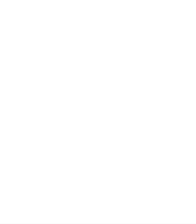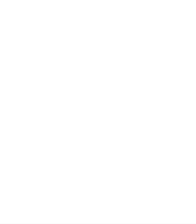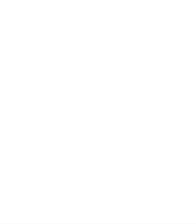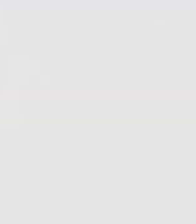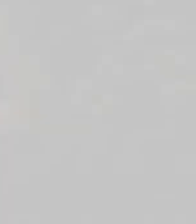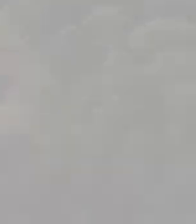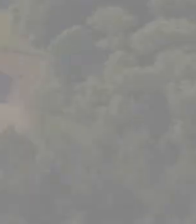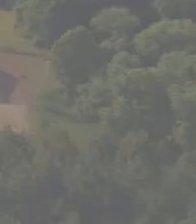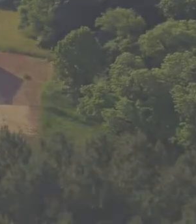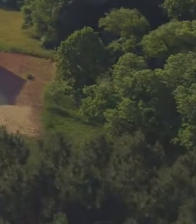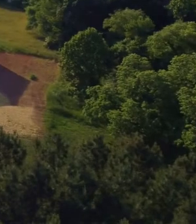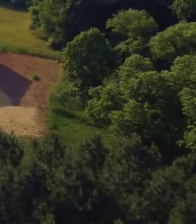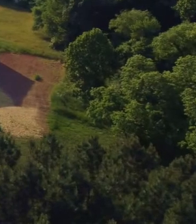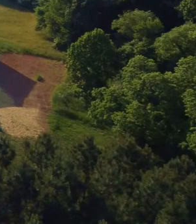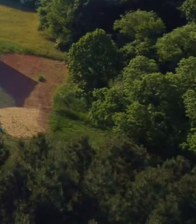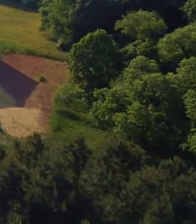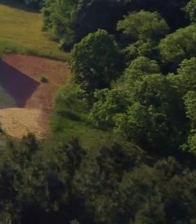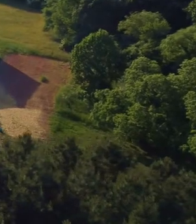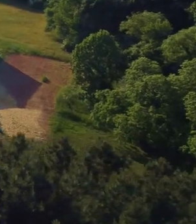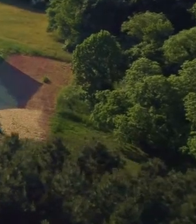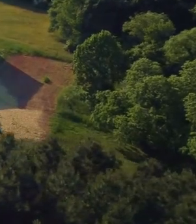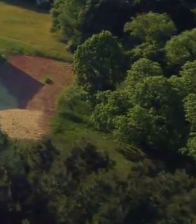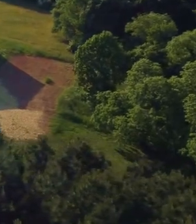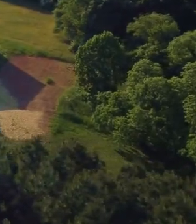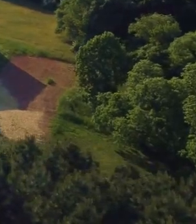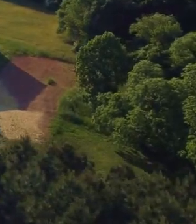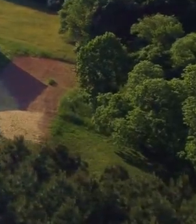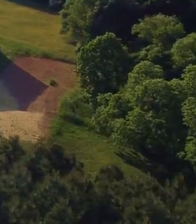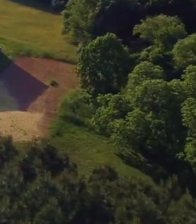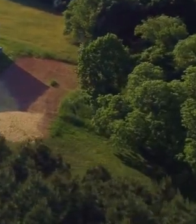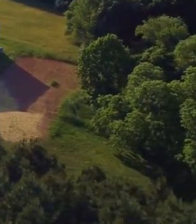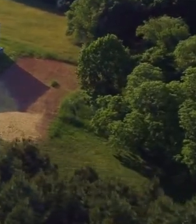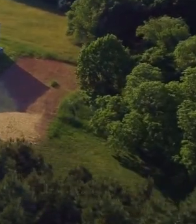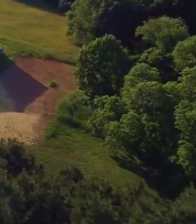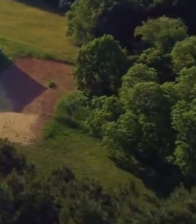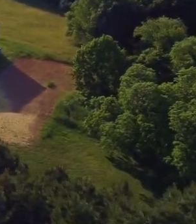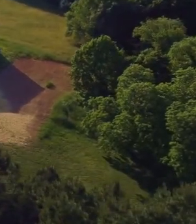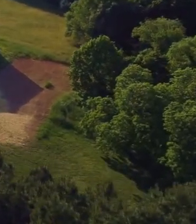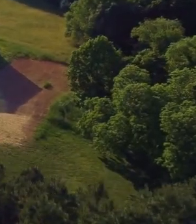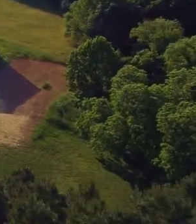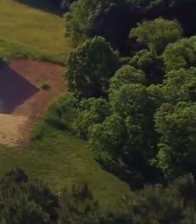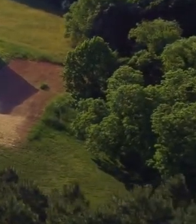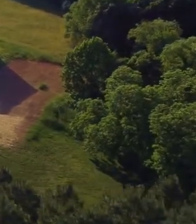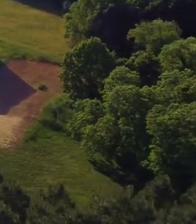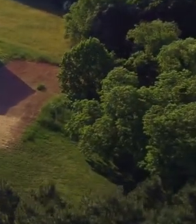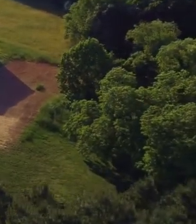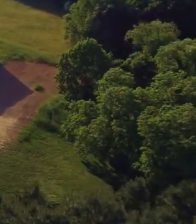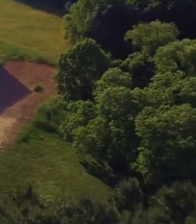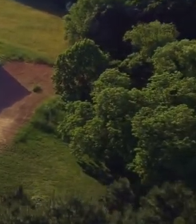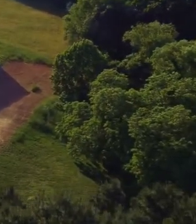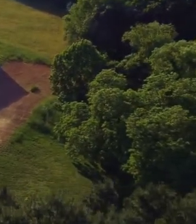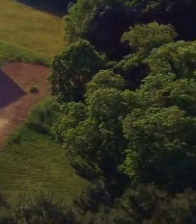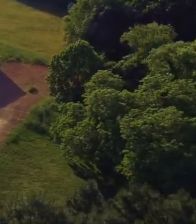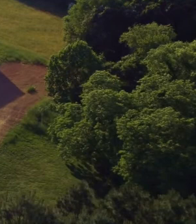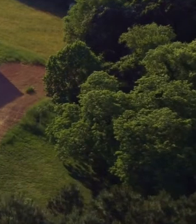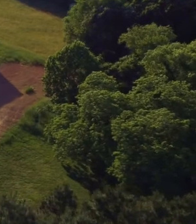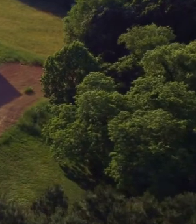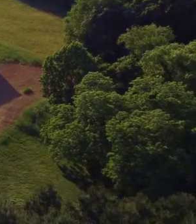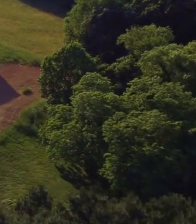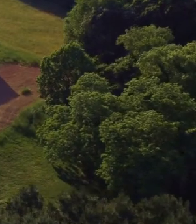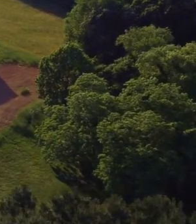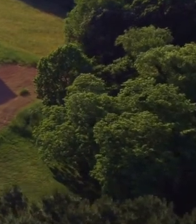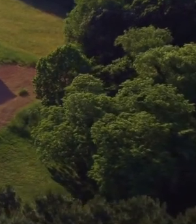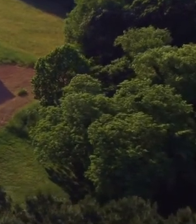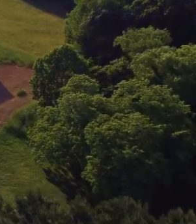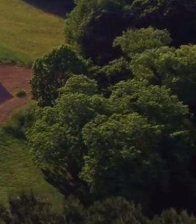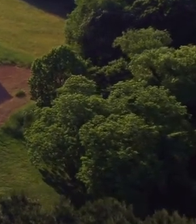like, how we are supposed to live, and what it's like from your perspective. God, help us this morning. And for those of us in this